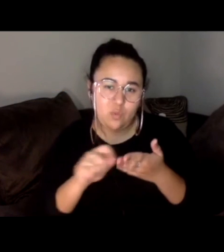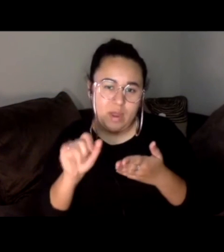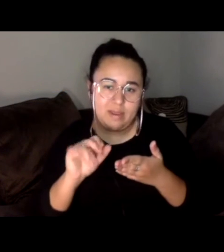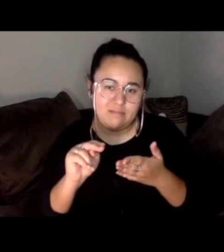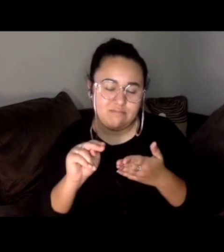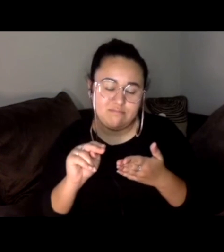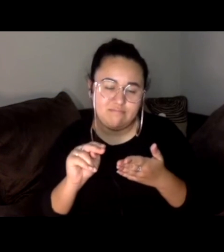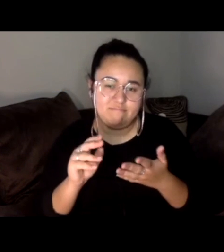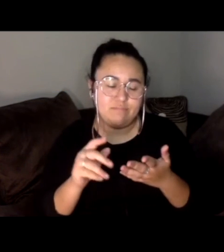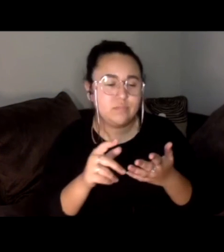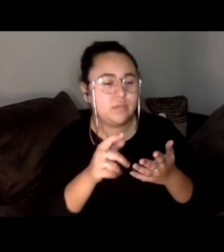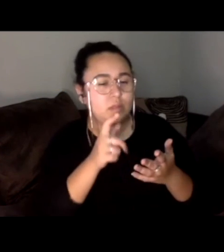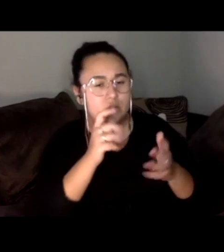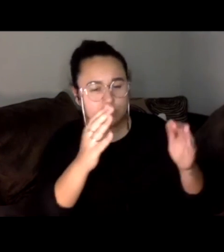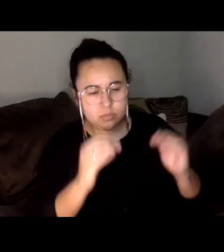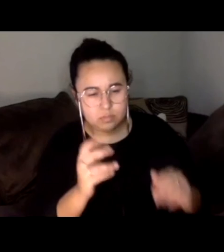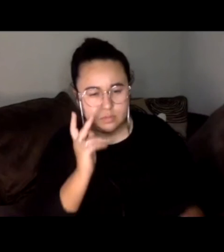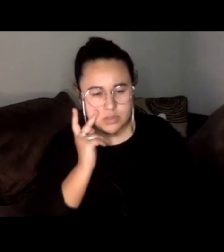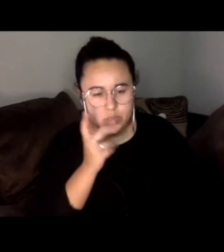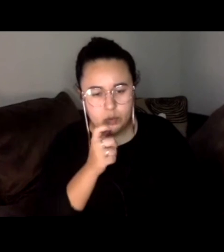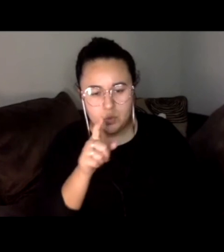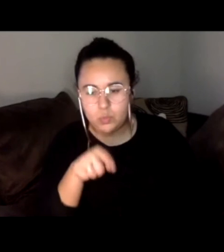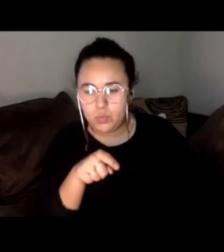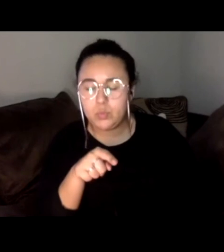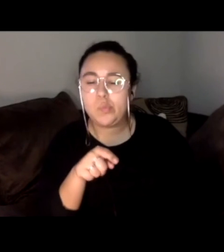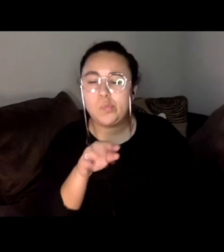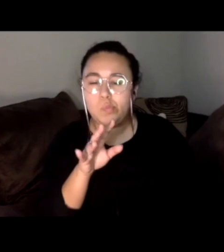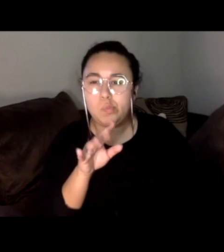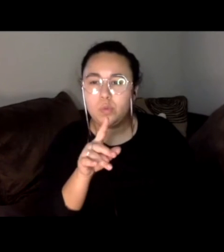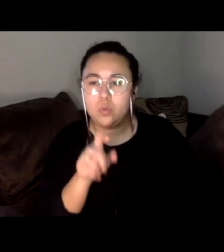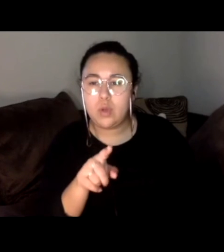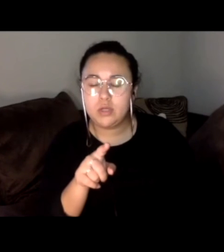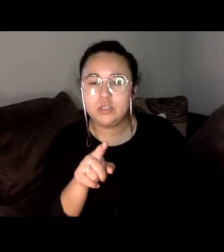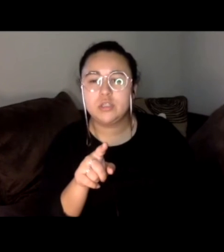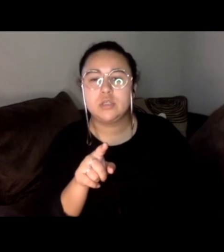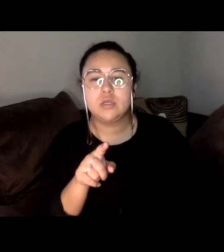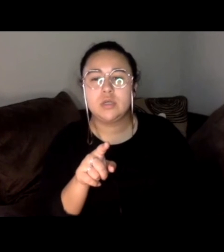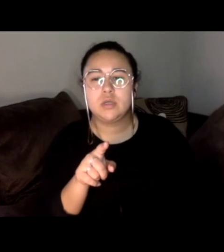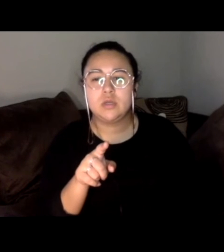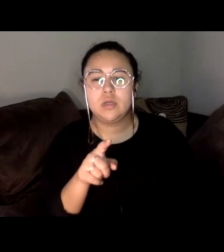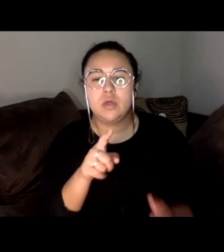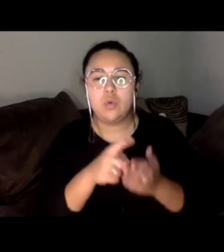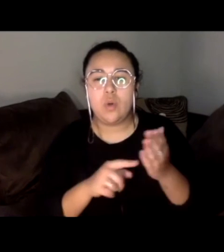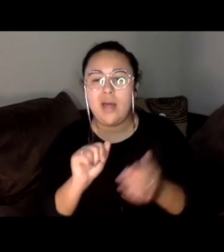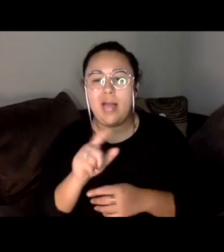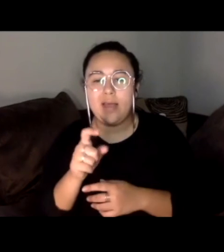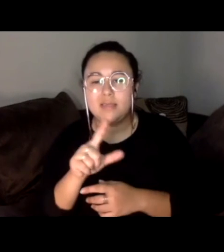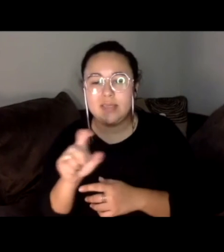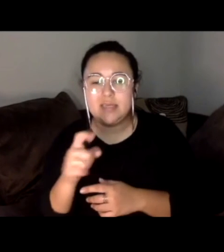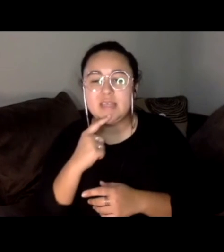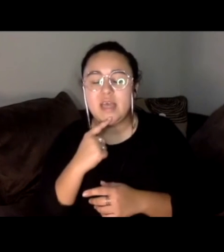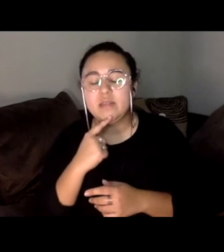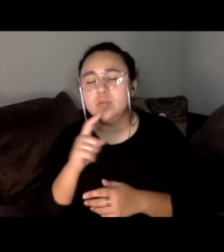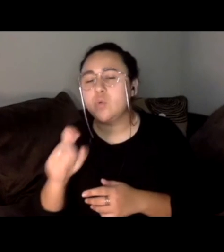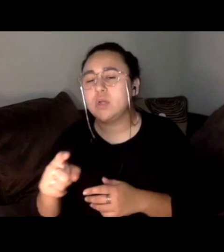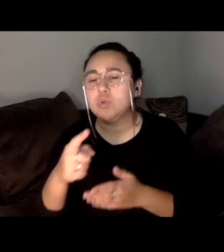Then, sorry, let's see. Then I think in terms of what Alex Lee said, I see another question is like, what would you